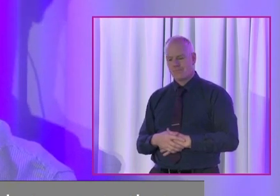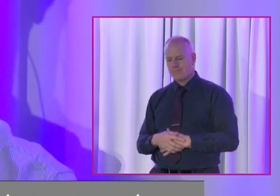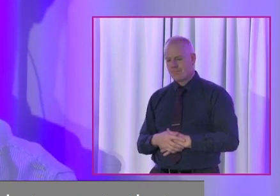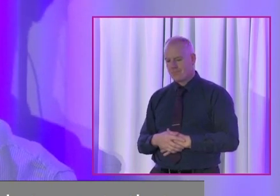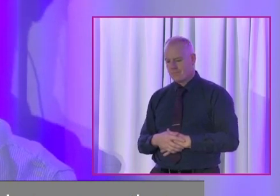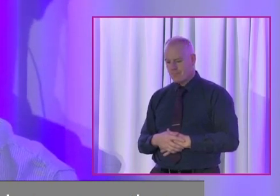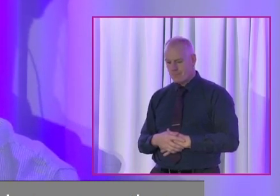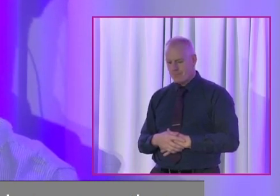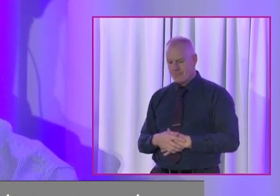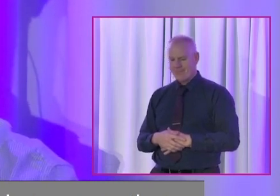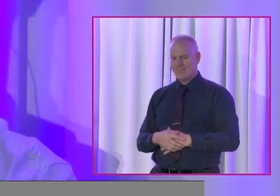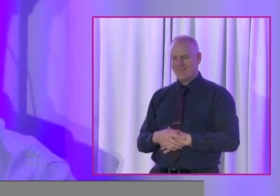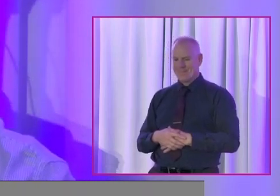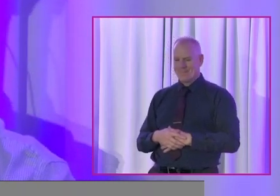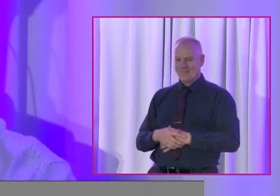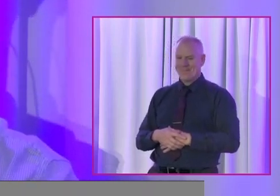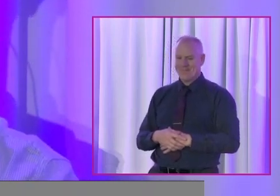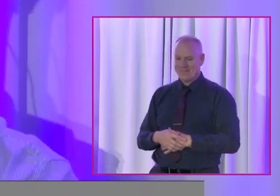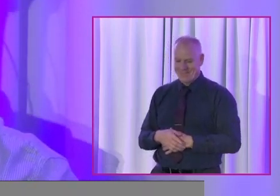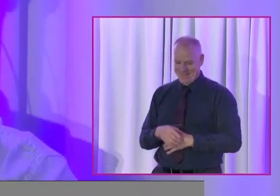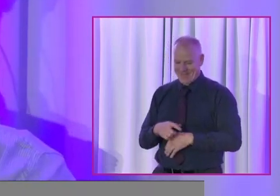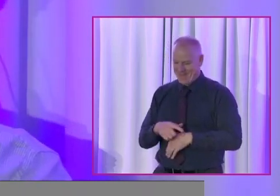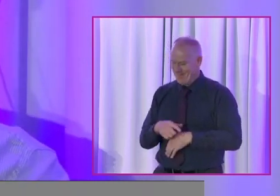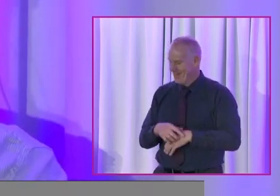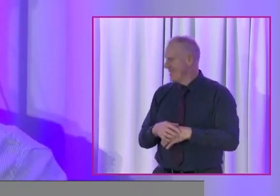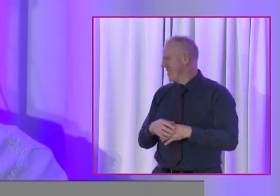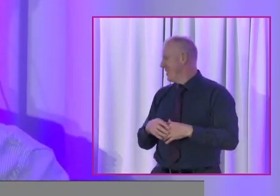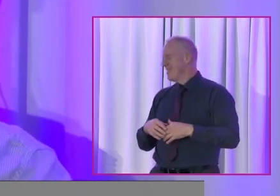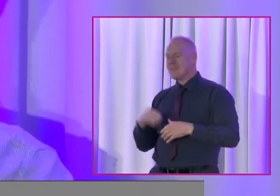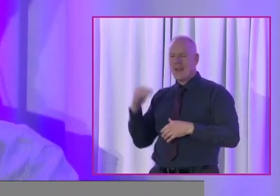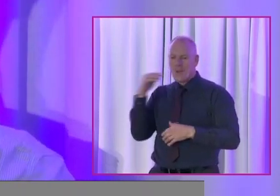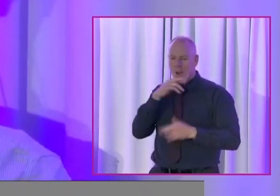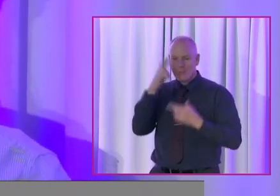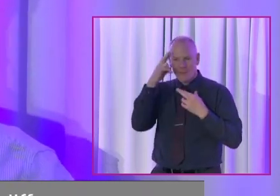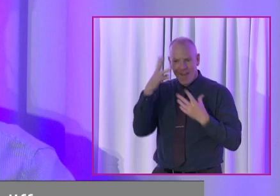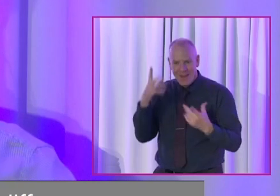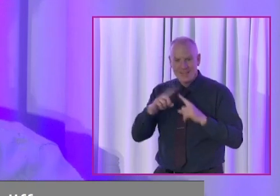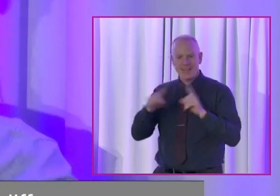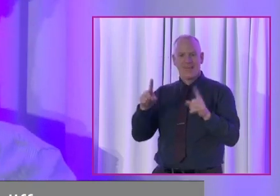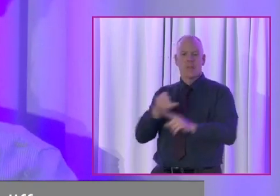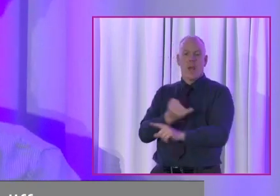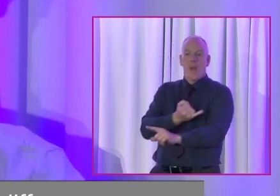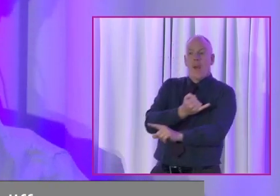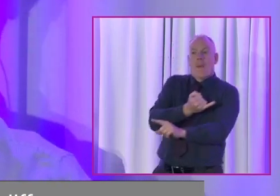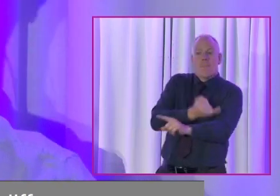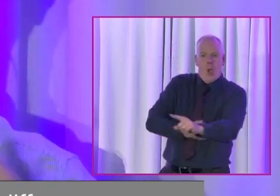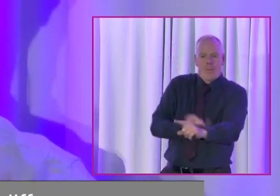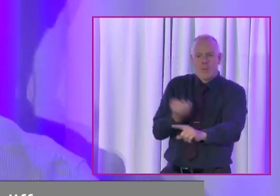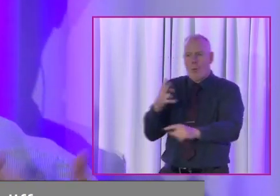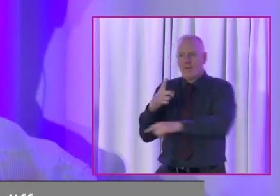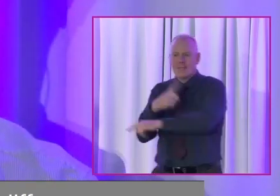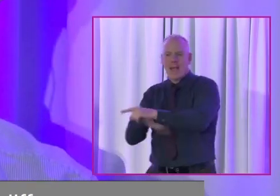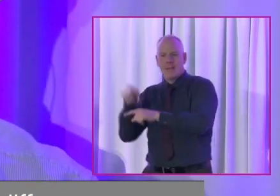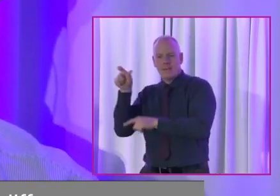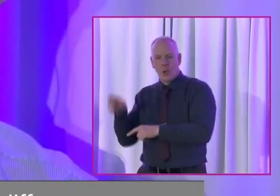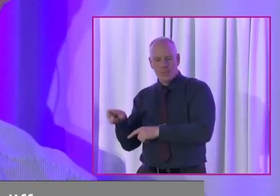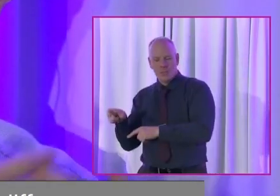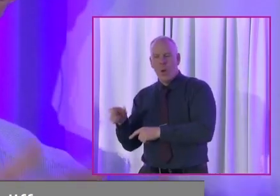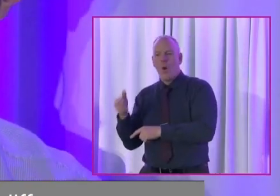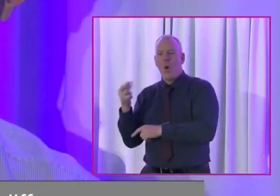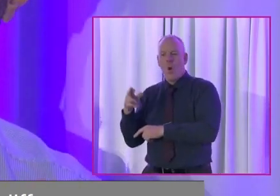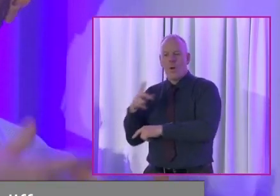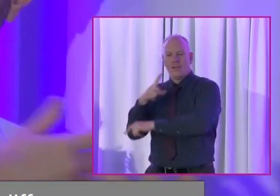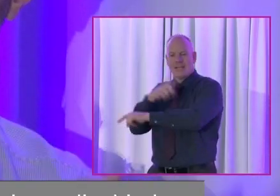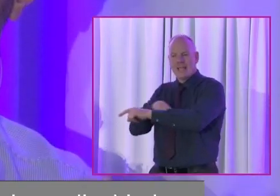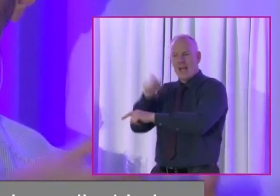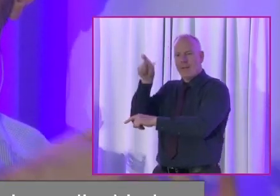And I think it's important to kind of recognise the difference between having, having an impairment and just being a disabled person. And being a disabled person with that